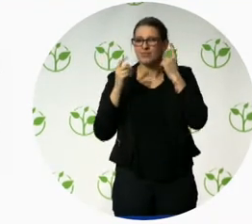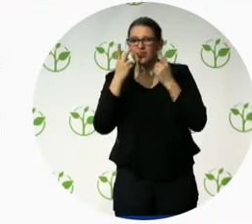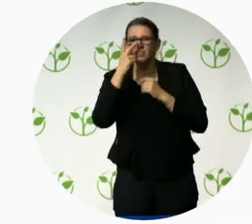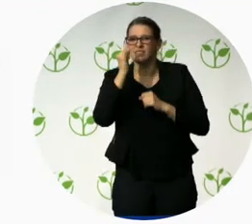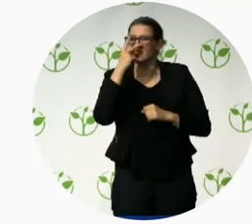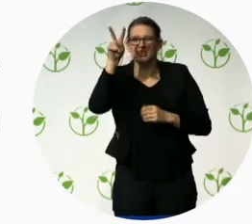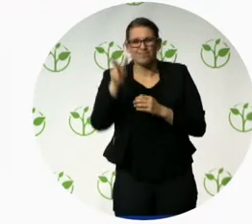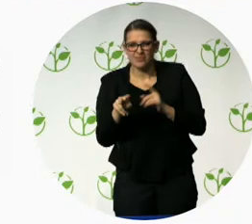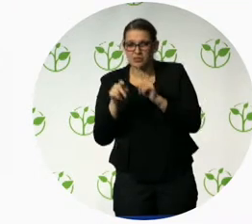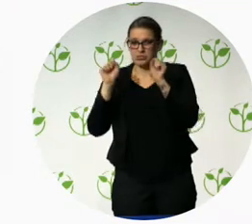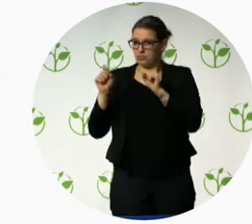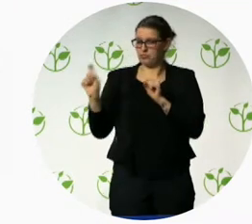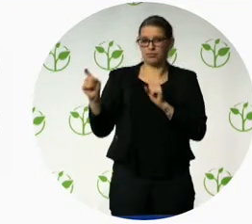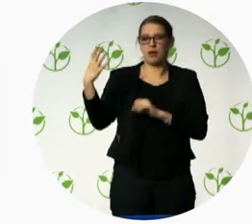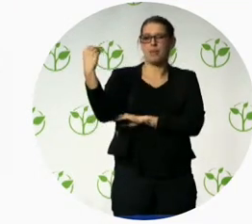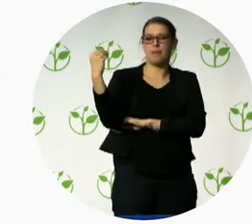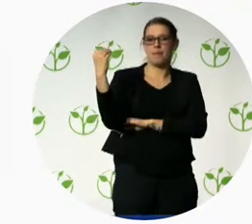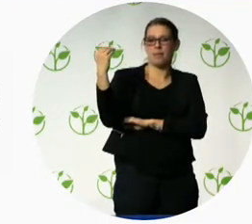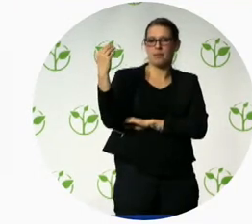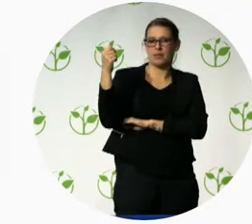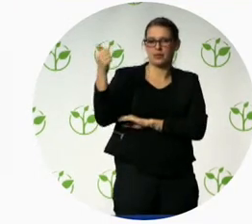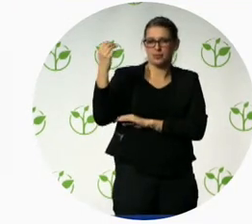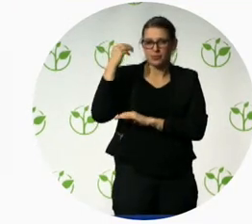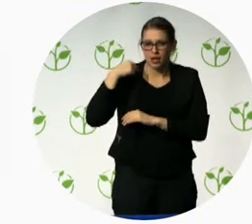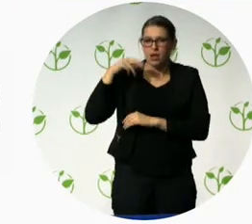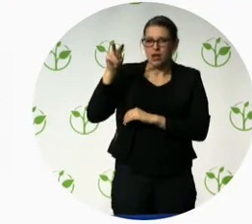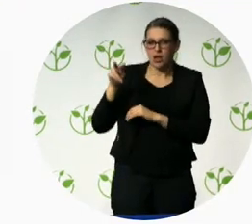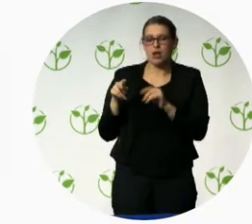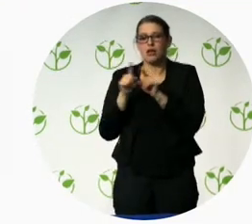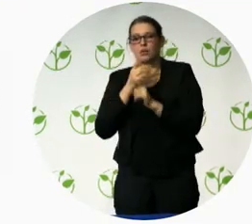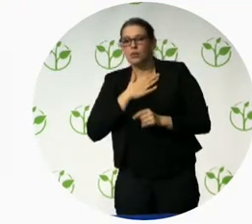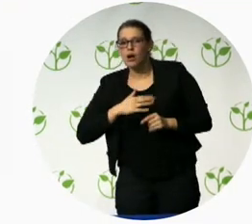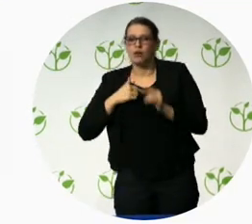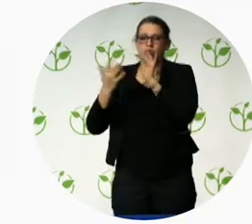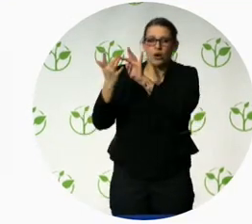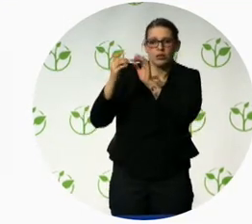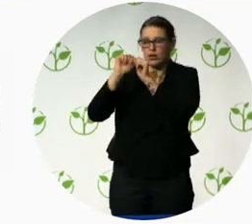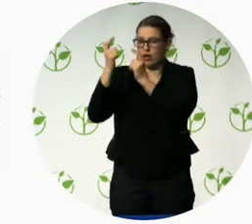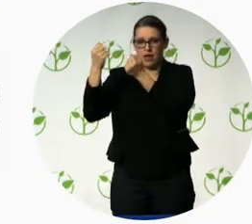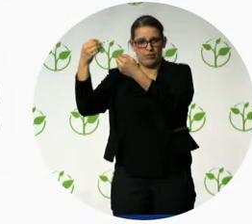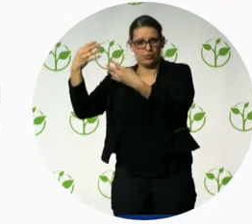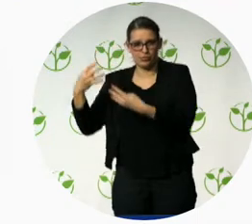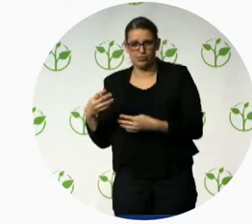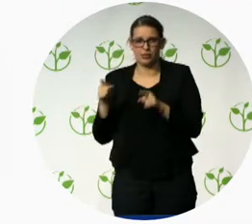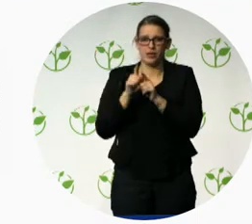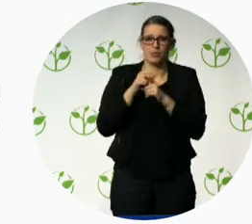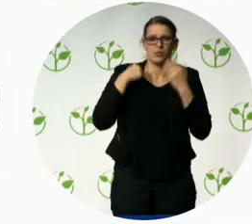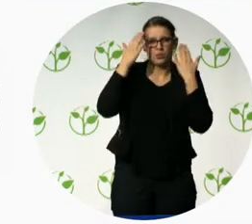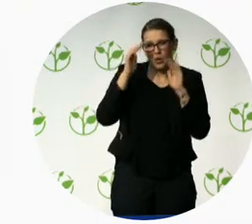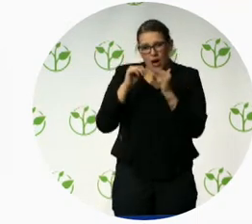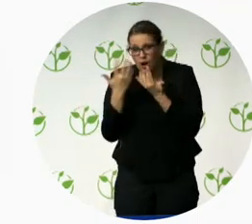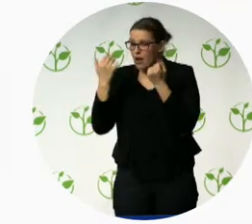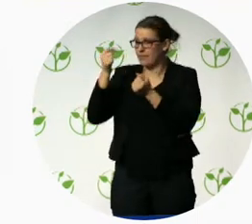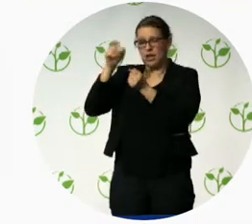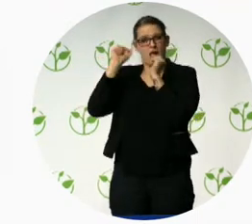These are features that you might not know about. So, we've separated all of the different disabilities. We've done vision, cognitive, hearing, and